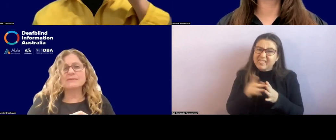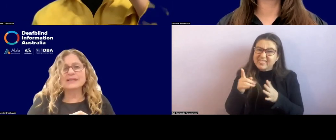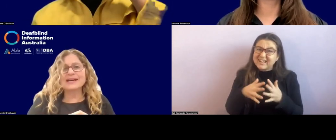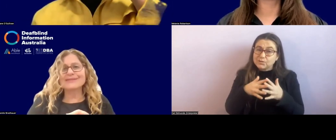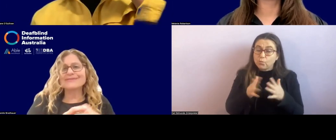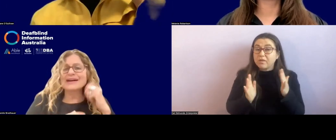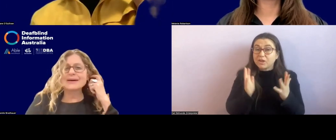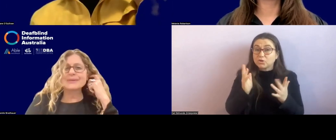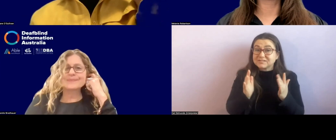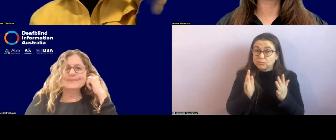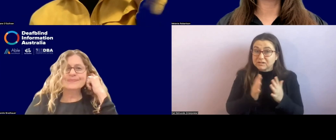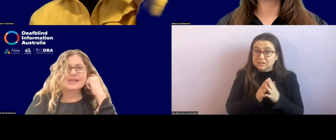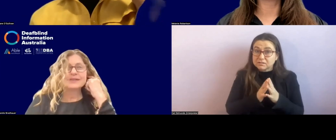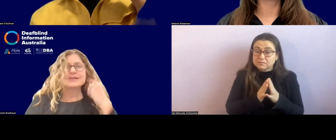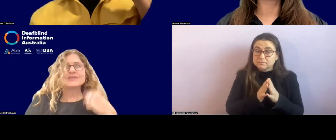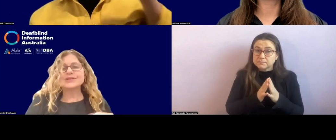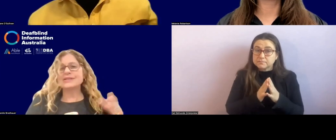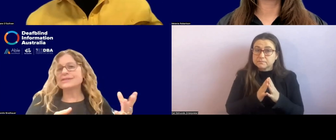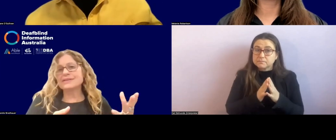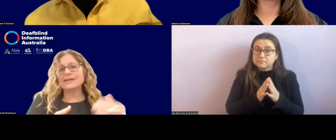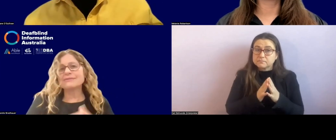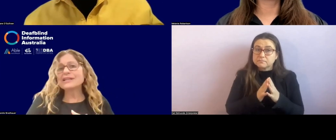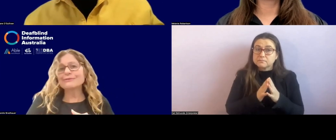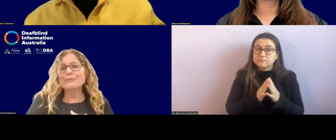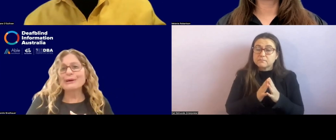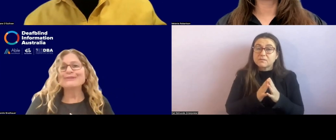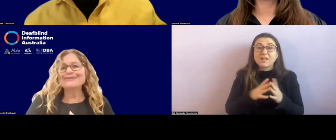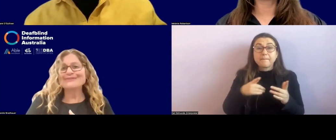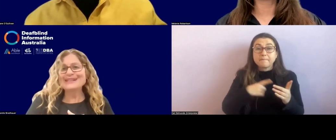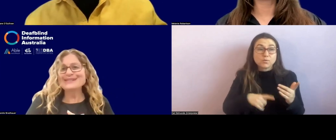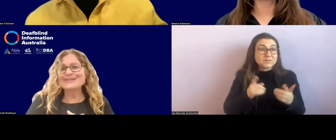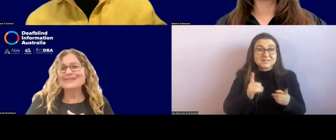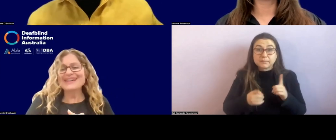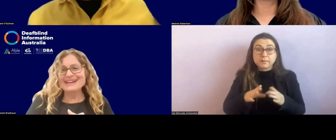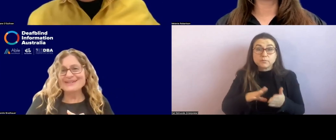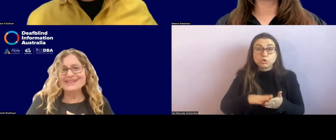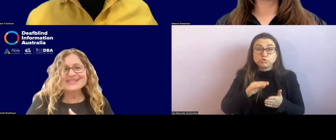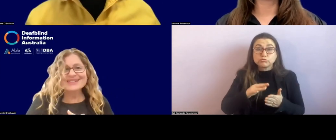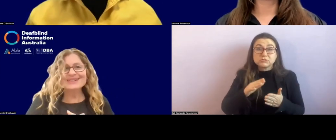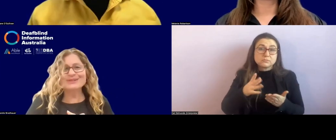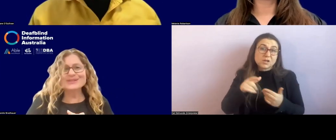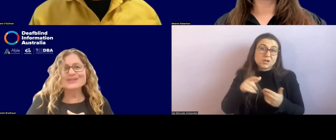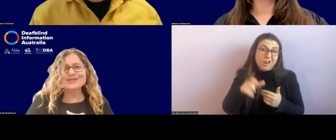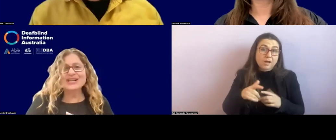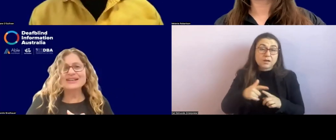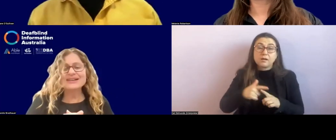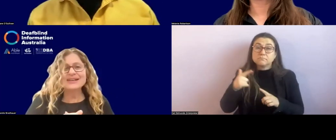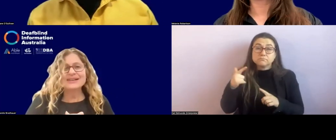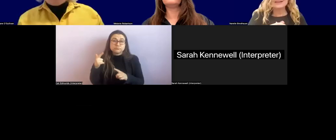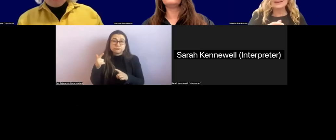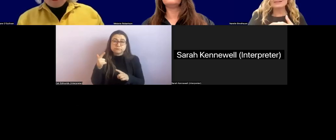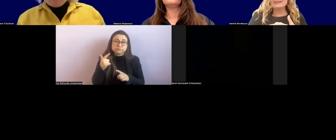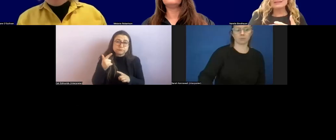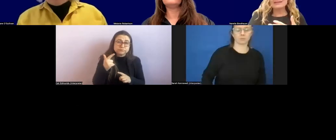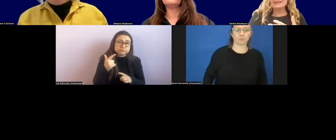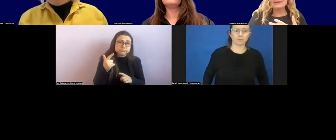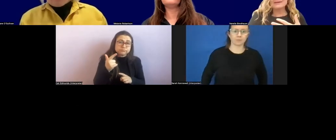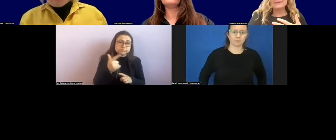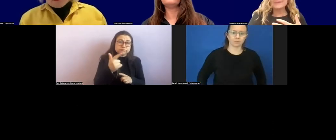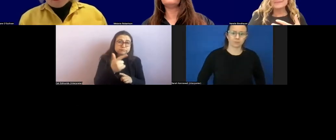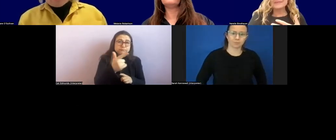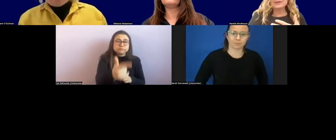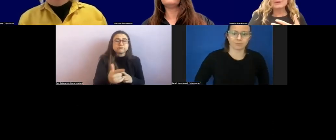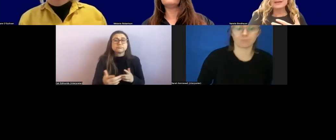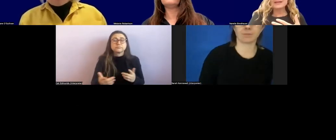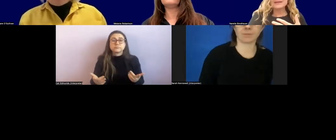well. We have, um, students in really remote regional areas across Australia. And I think,